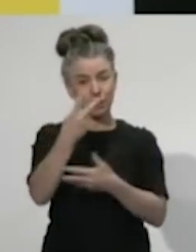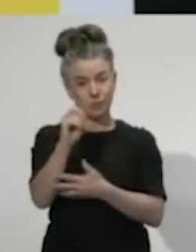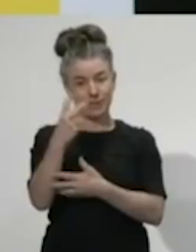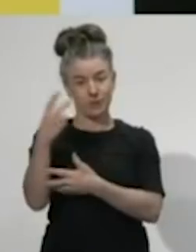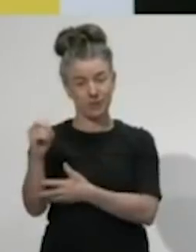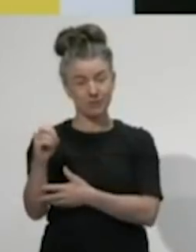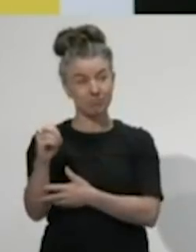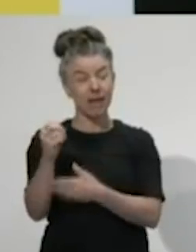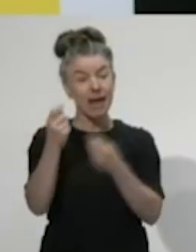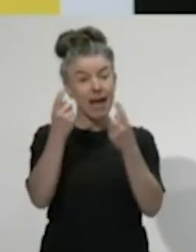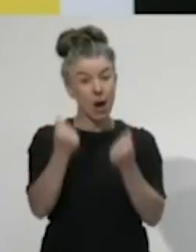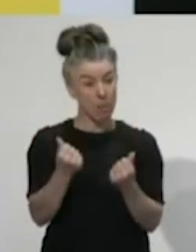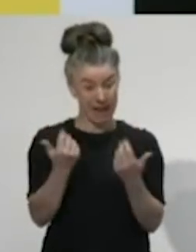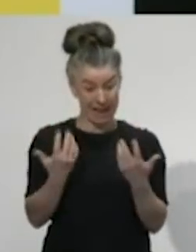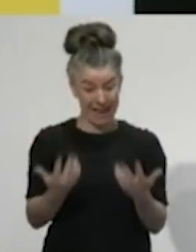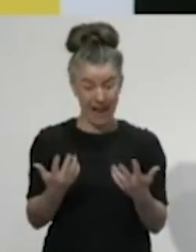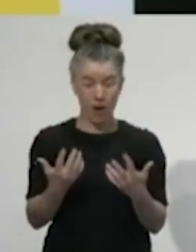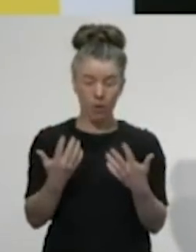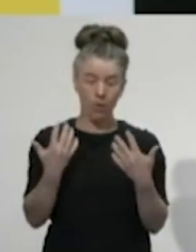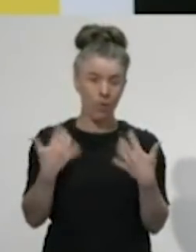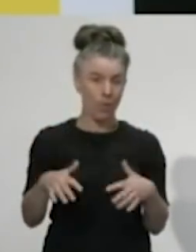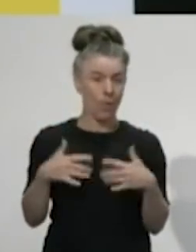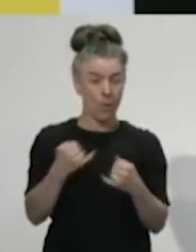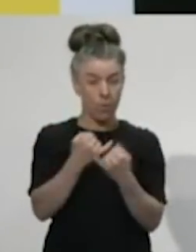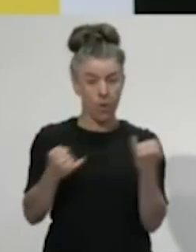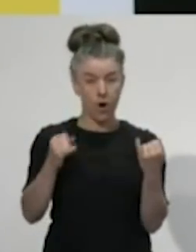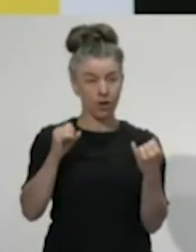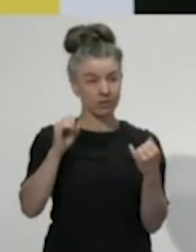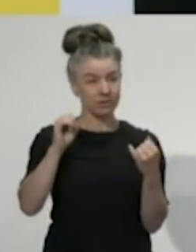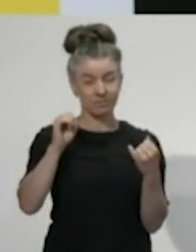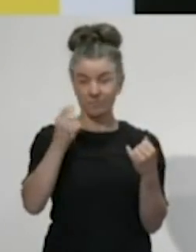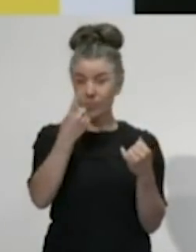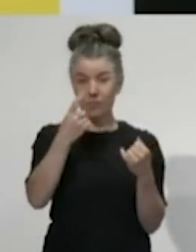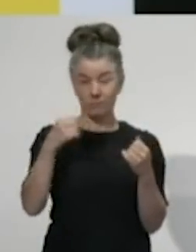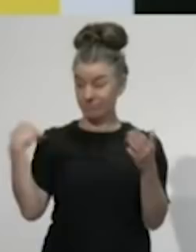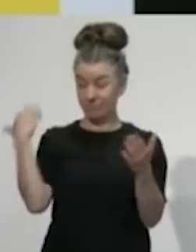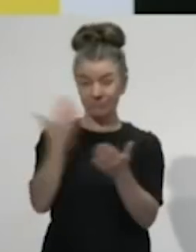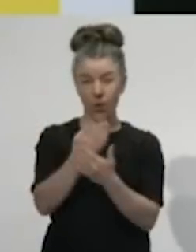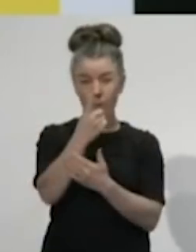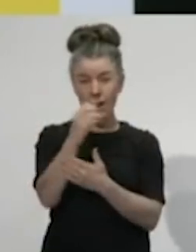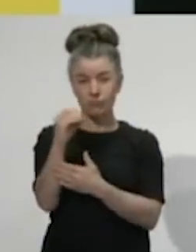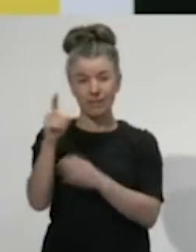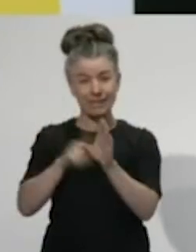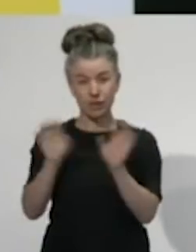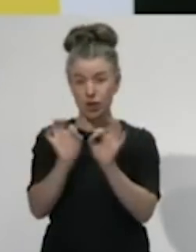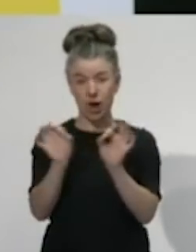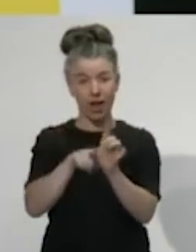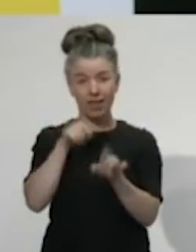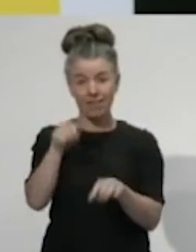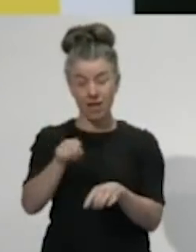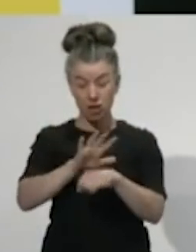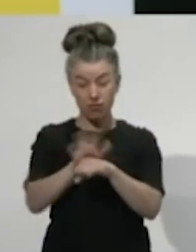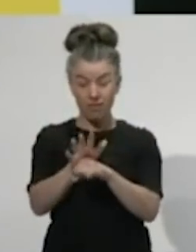government since the Great Depression. The global COVID-19 pandemic has triggered a global economic shock,